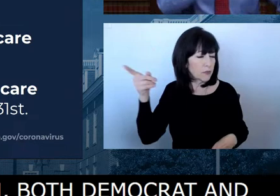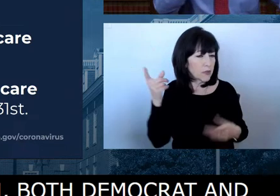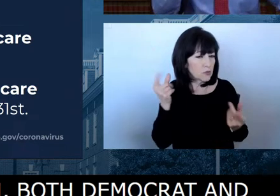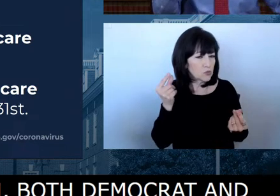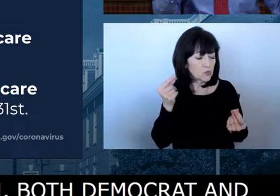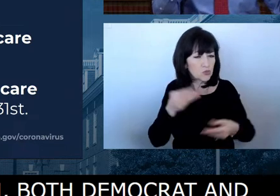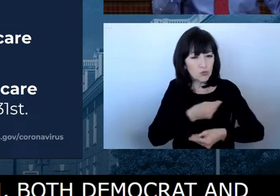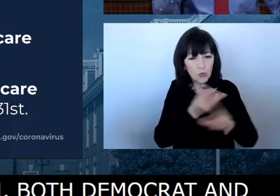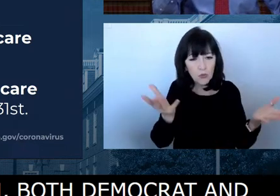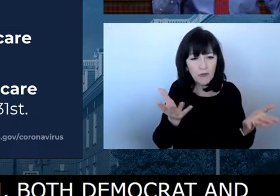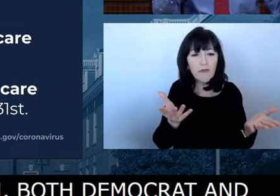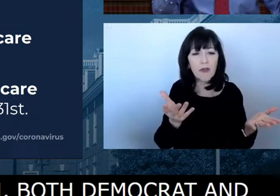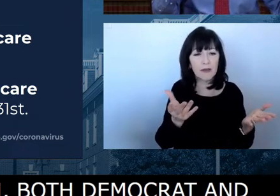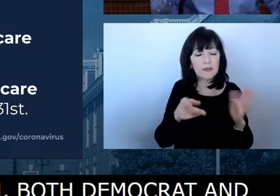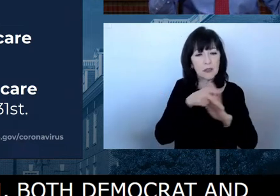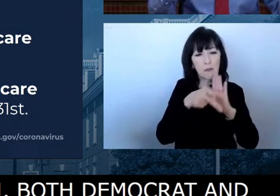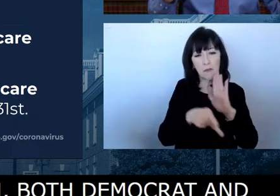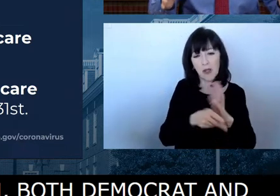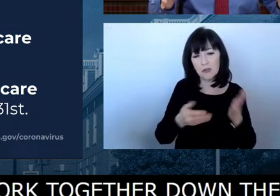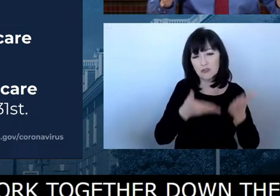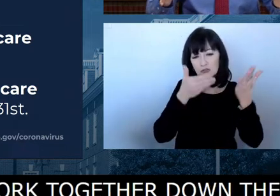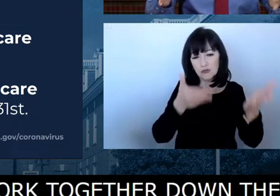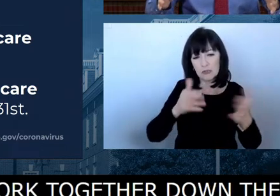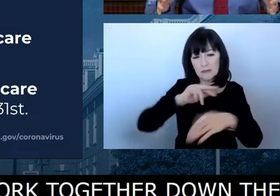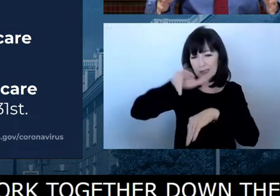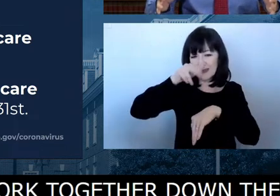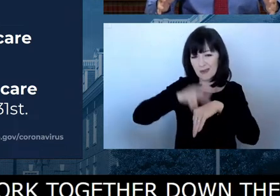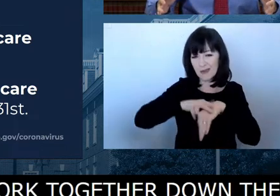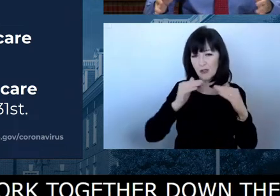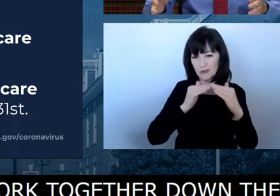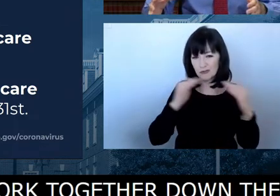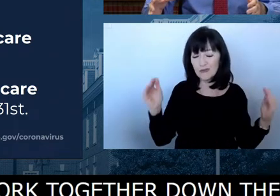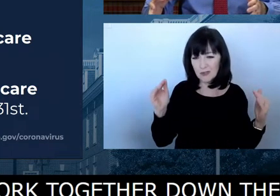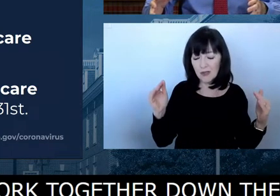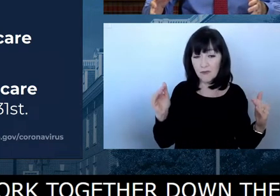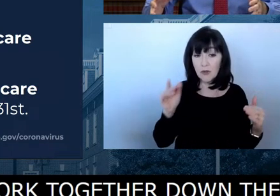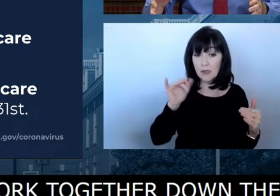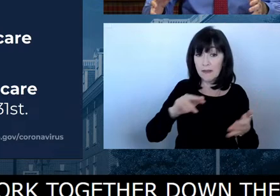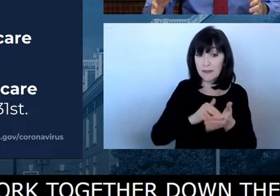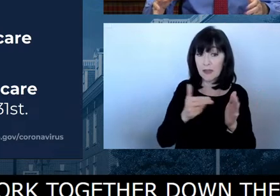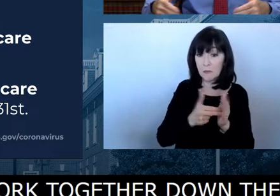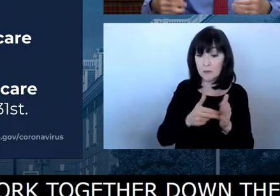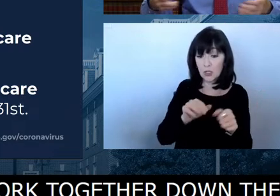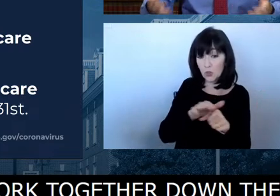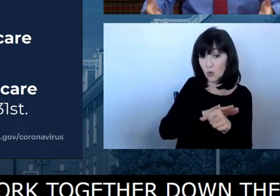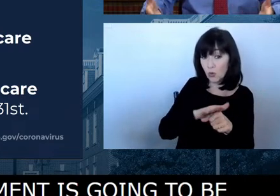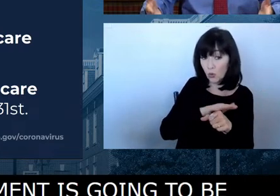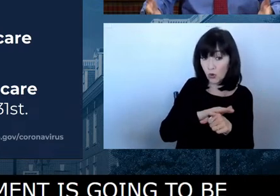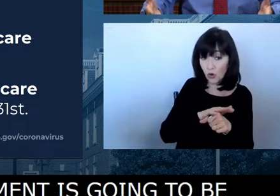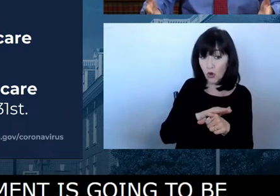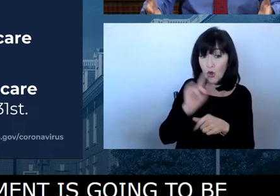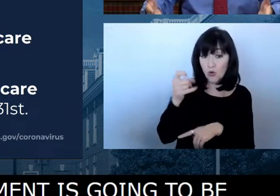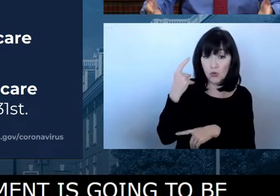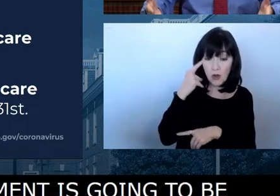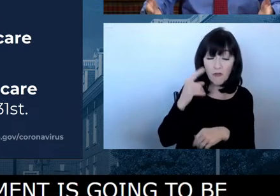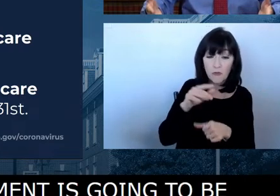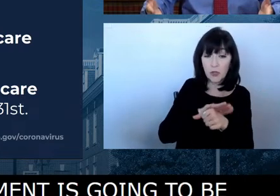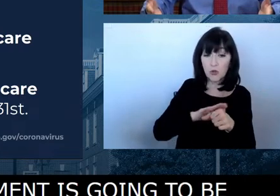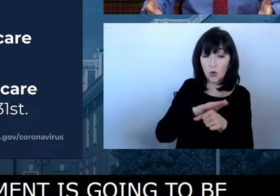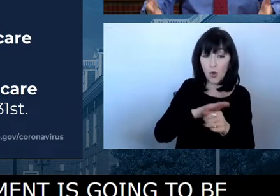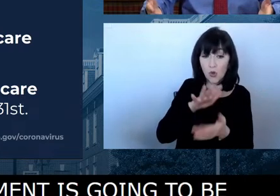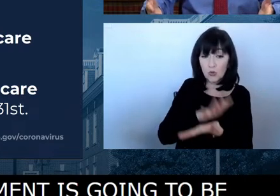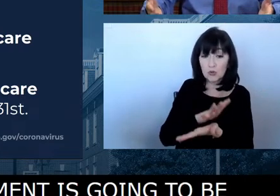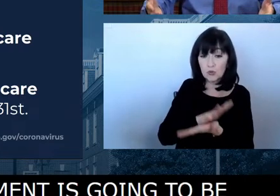recommendations at the national level, and that state governments and local governments, local school boards have to implement those